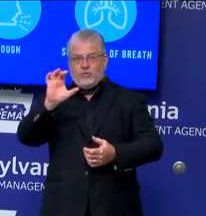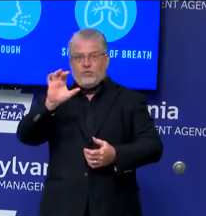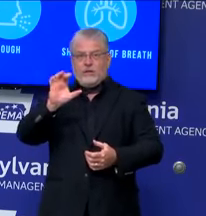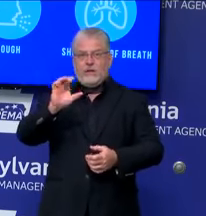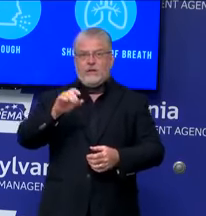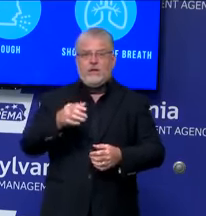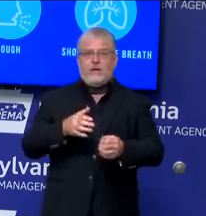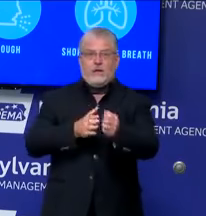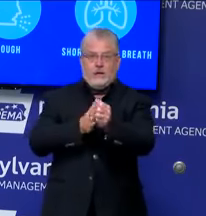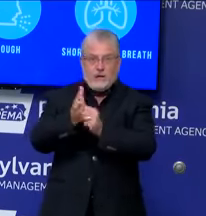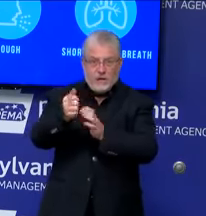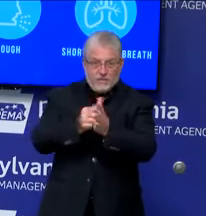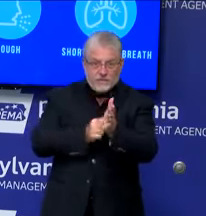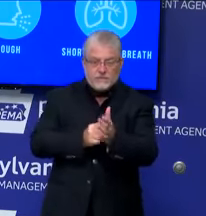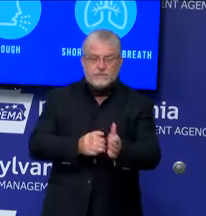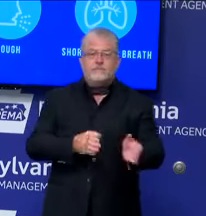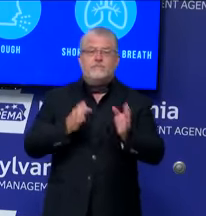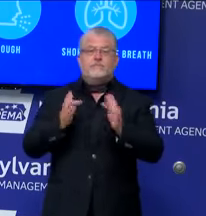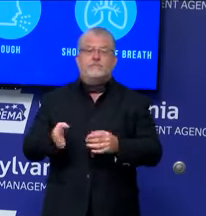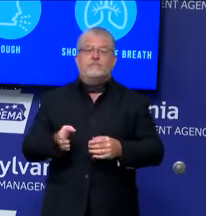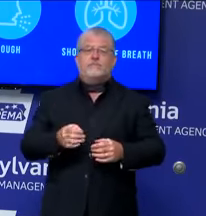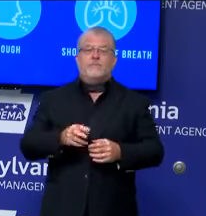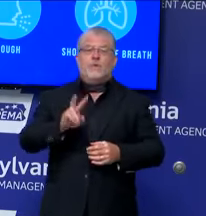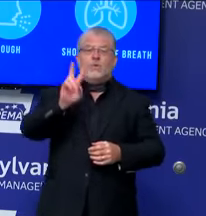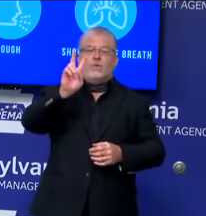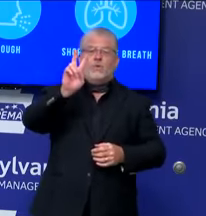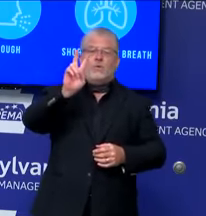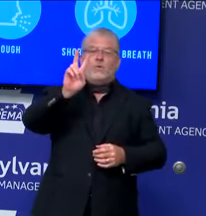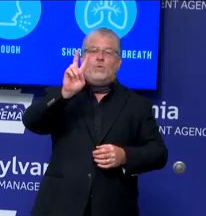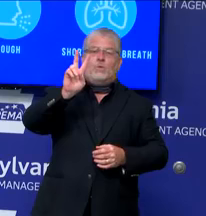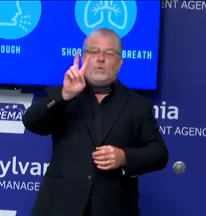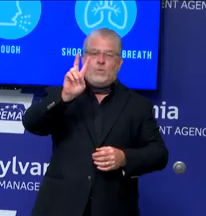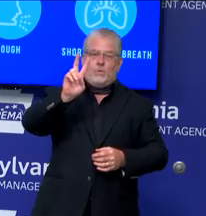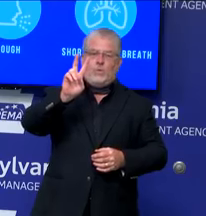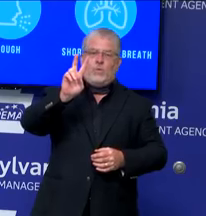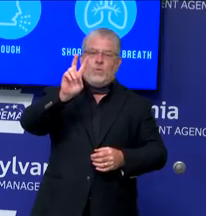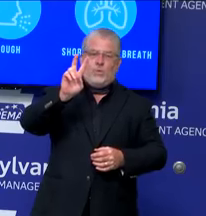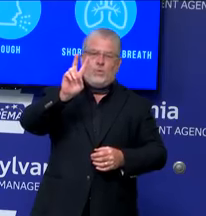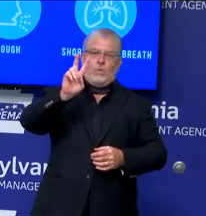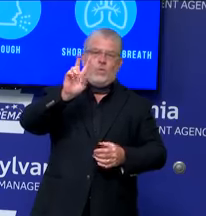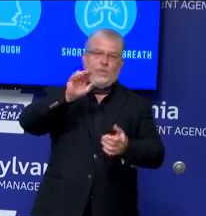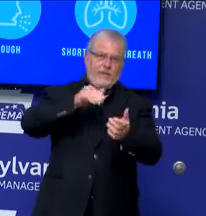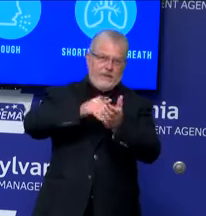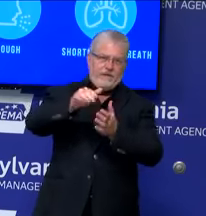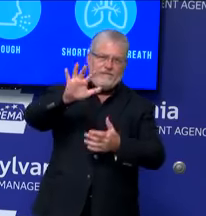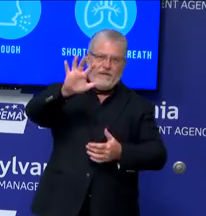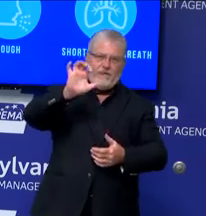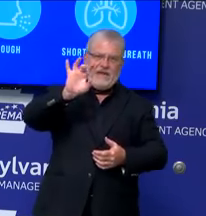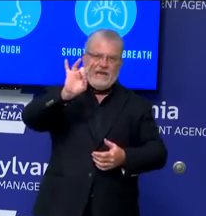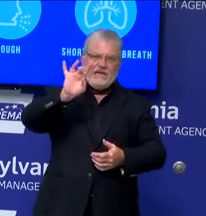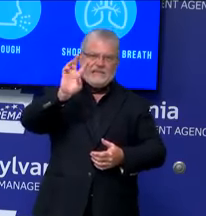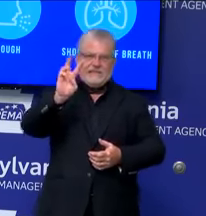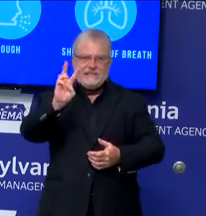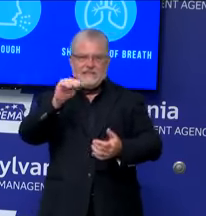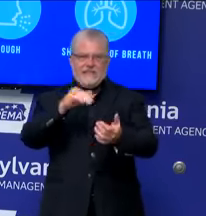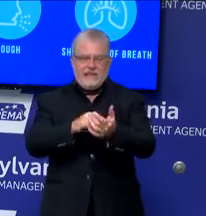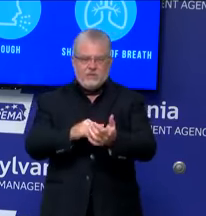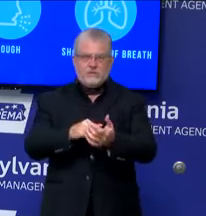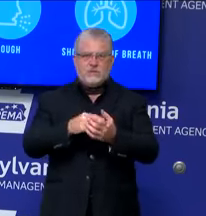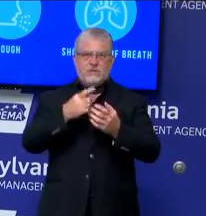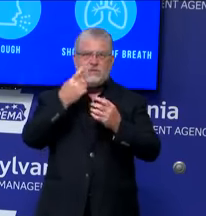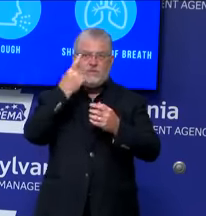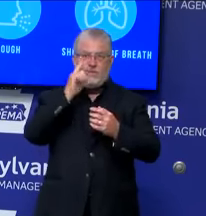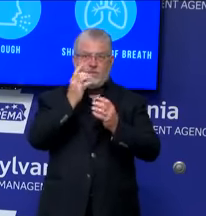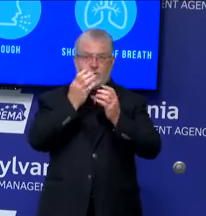,570 N95 masks, and 1,175,000